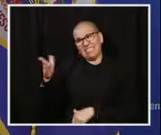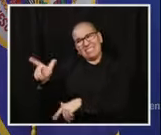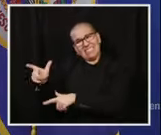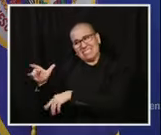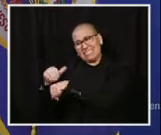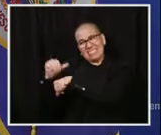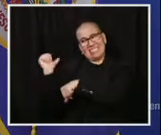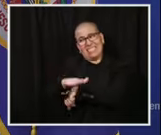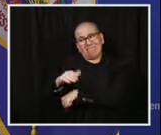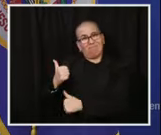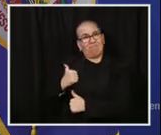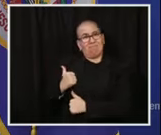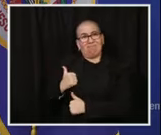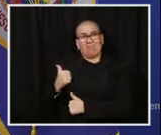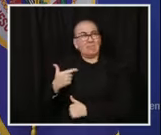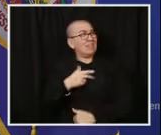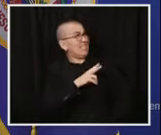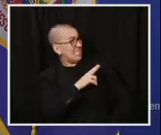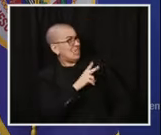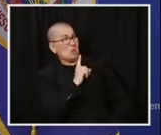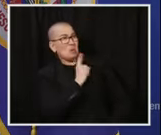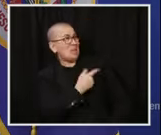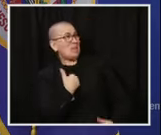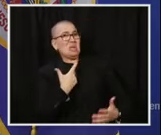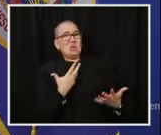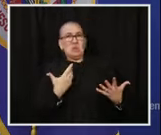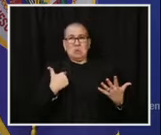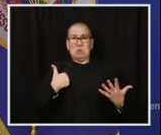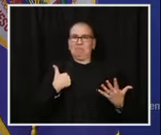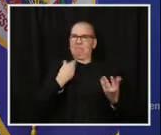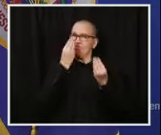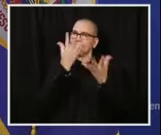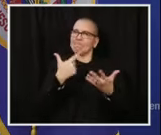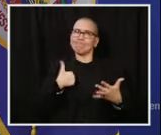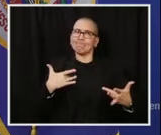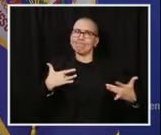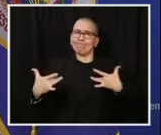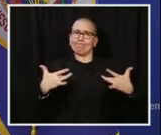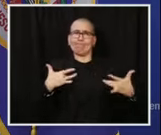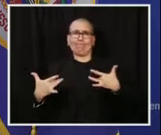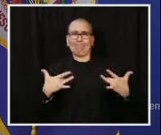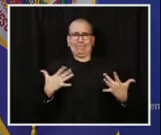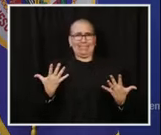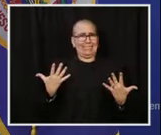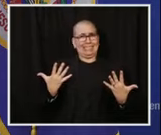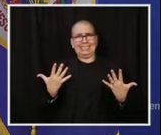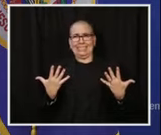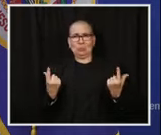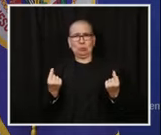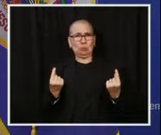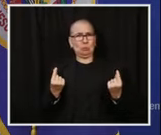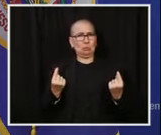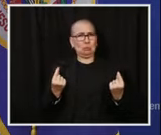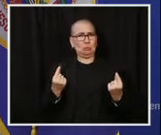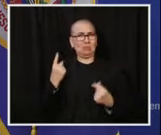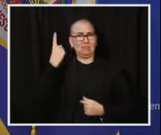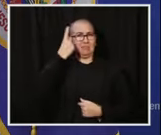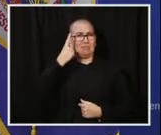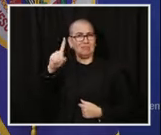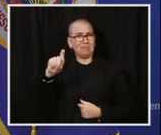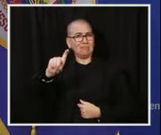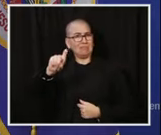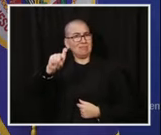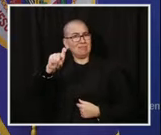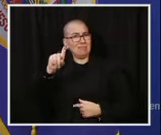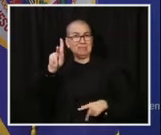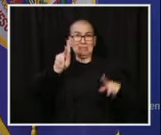had concerns. I wondered what this would do to our force, to our retention. I wondered what this would do and how